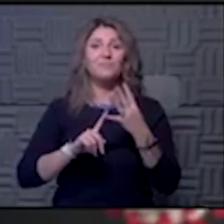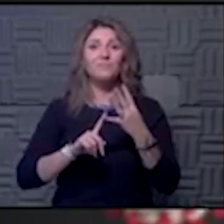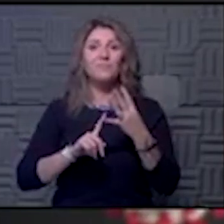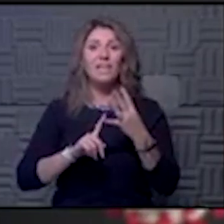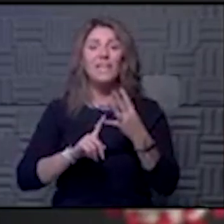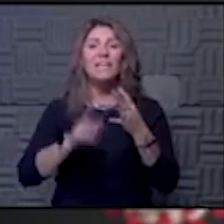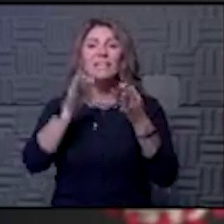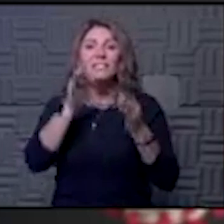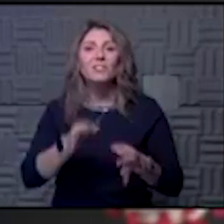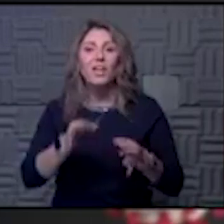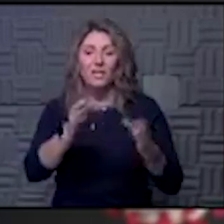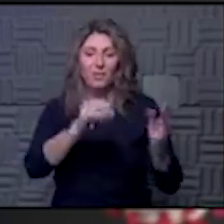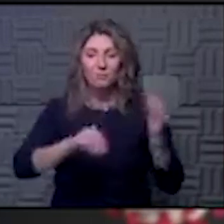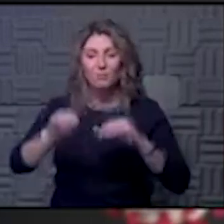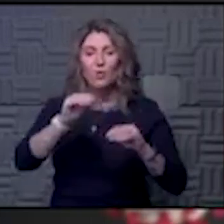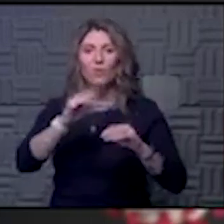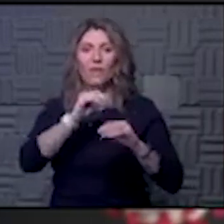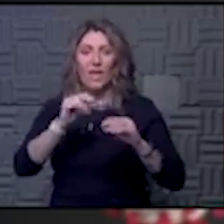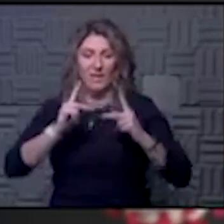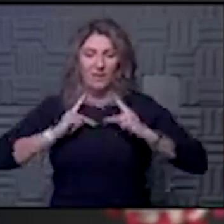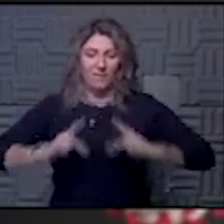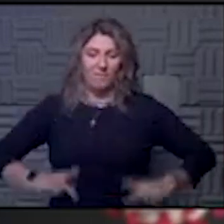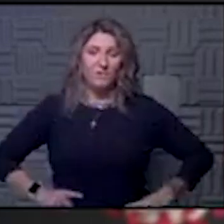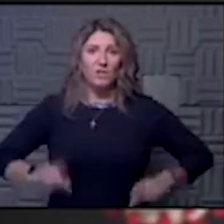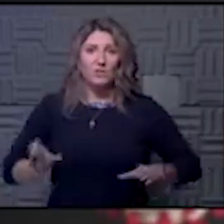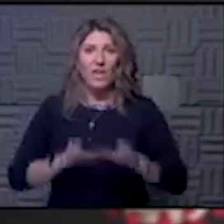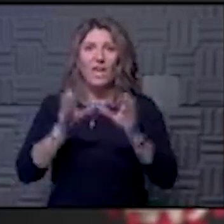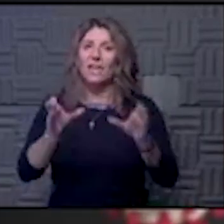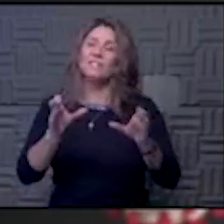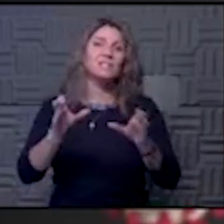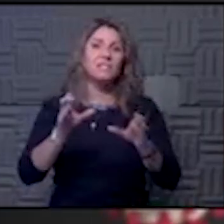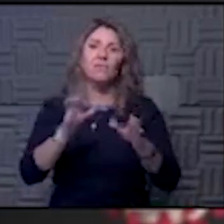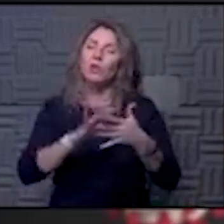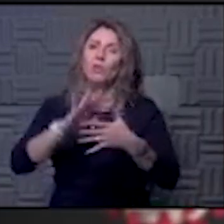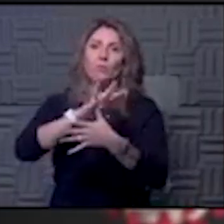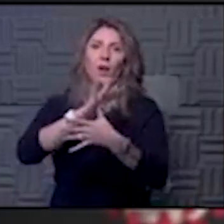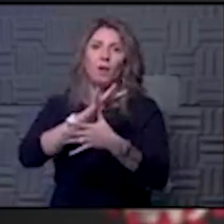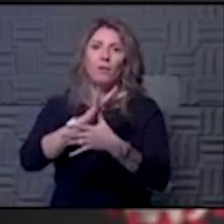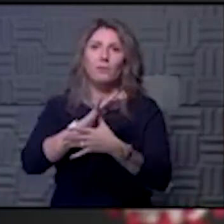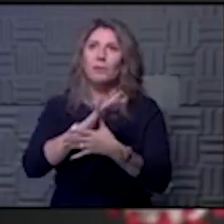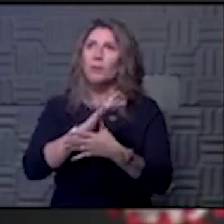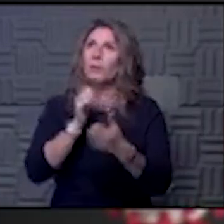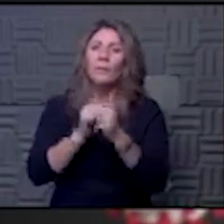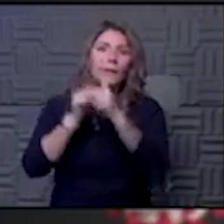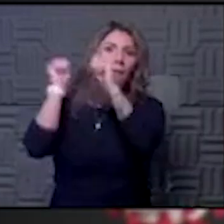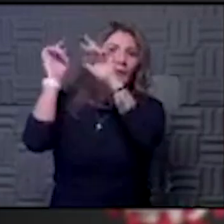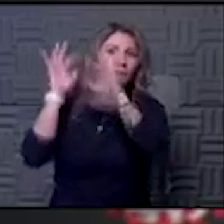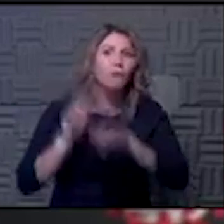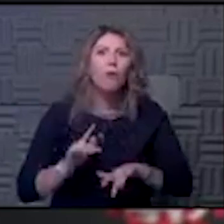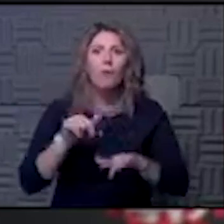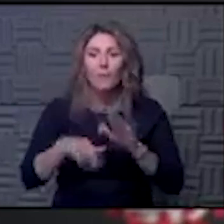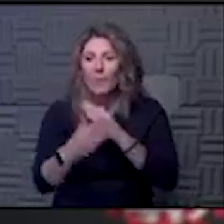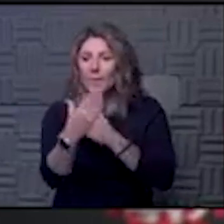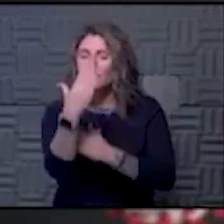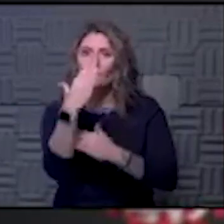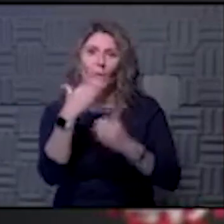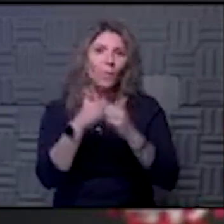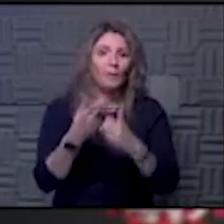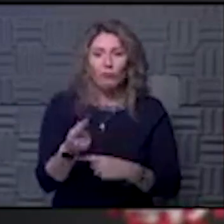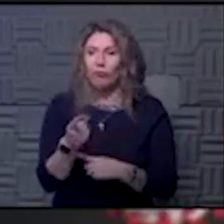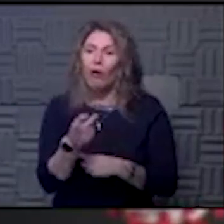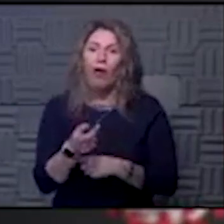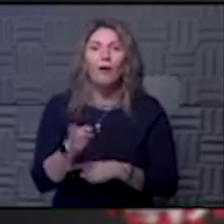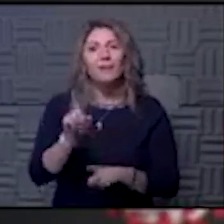to move and make physical activity a priority. Even in the snow this morning, out walking the dog, got to do it. Got to move around because